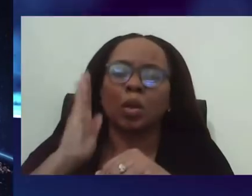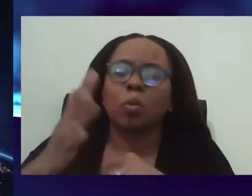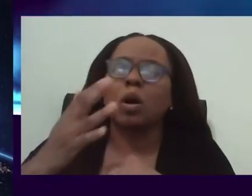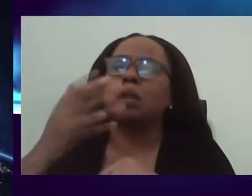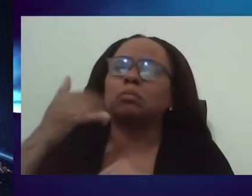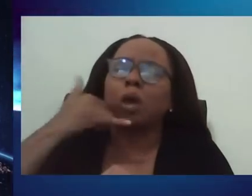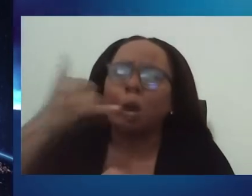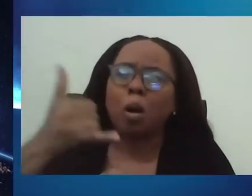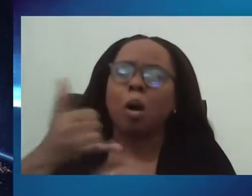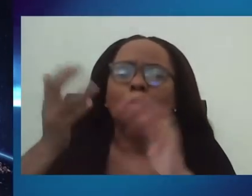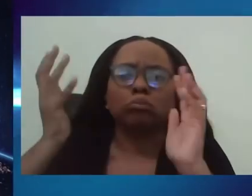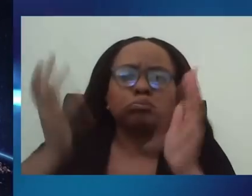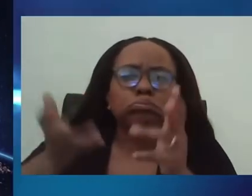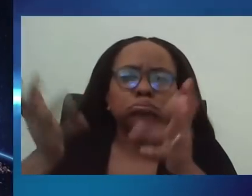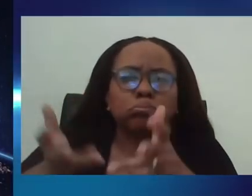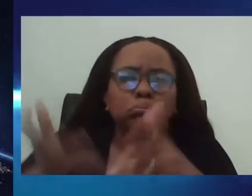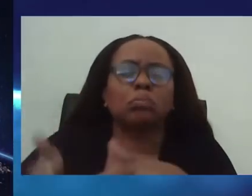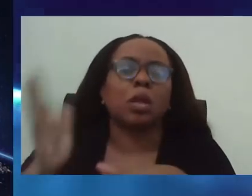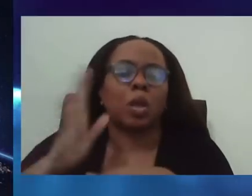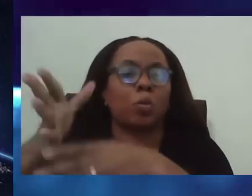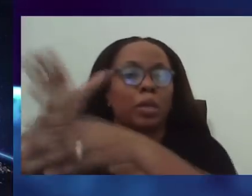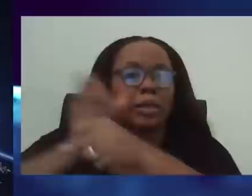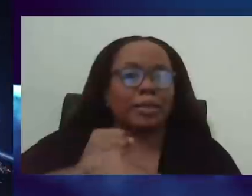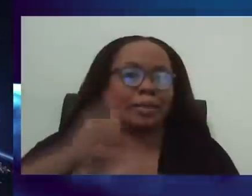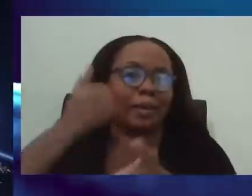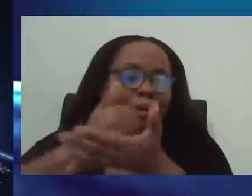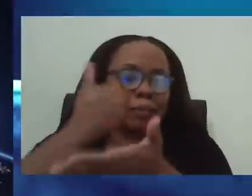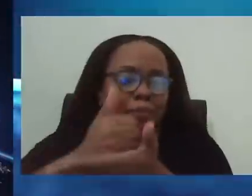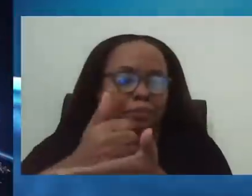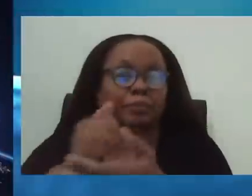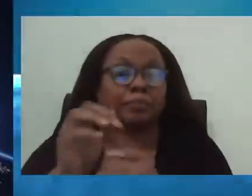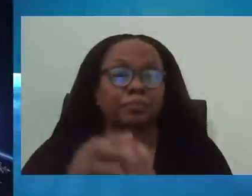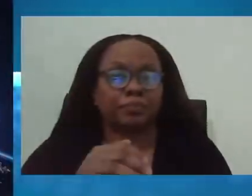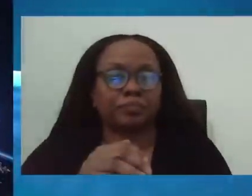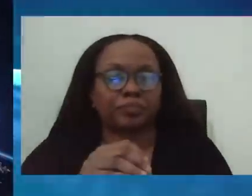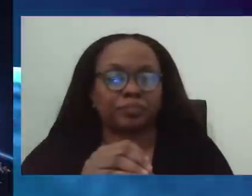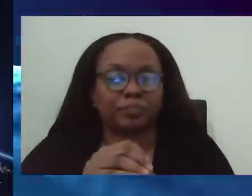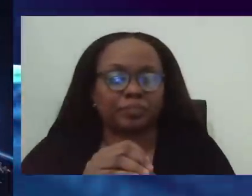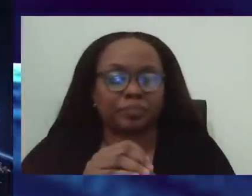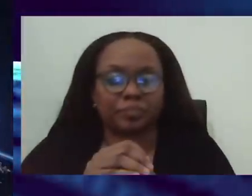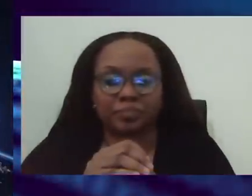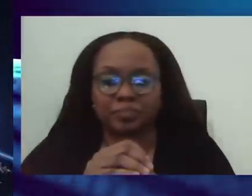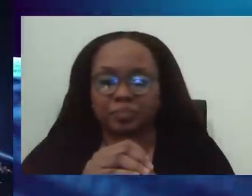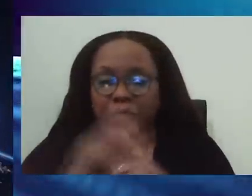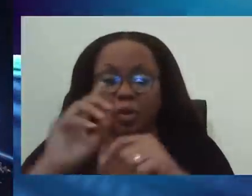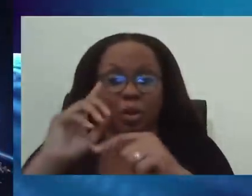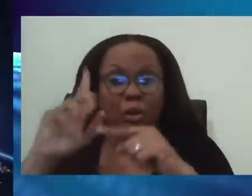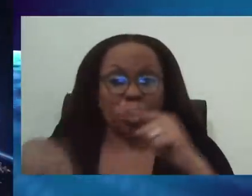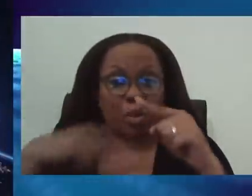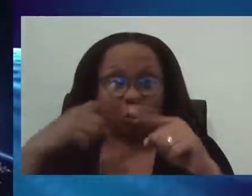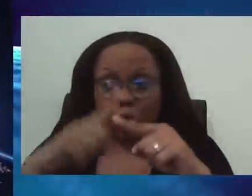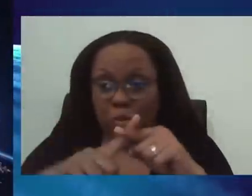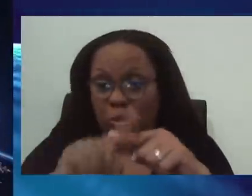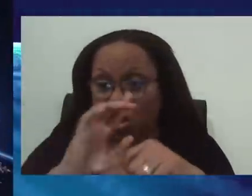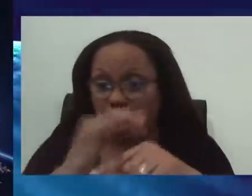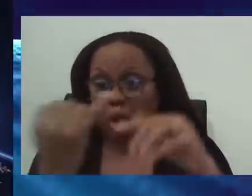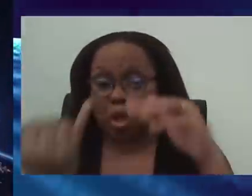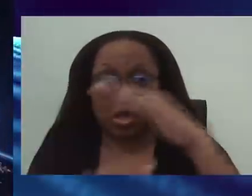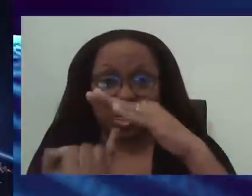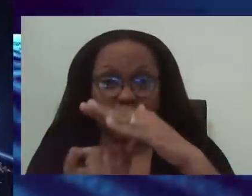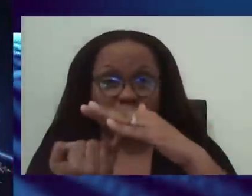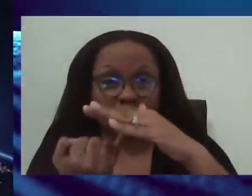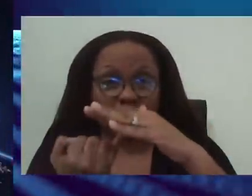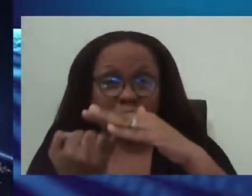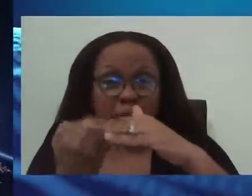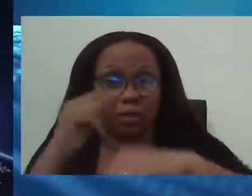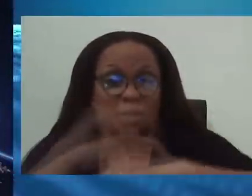up to get you the requisite care that you need. Once that happens, once your isolation period is coming to an end, you